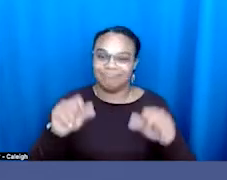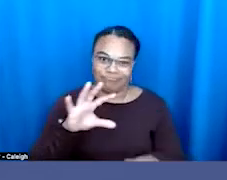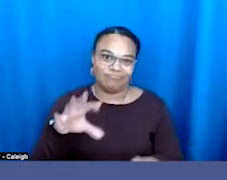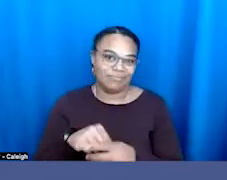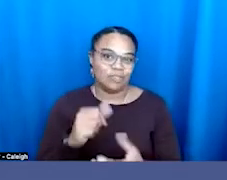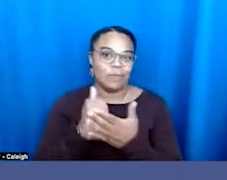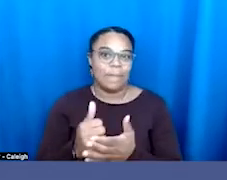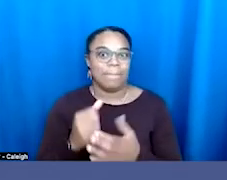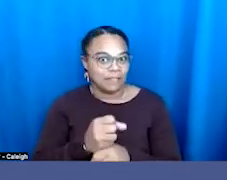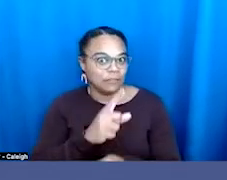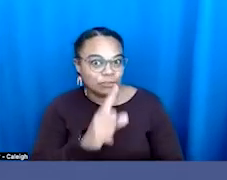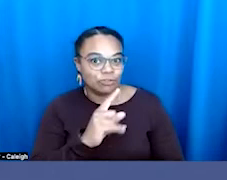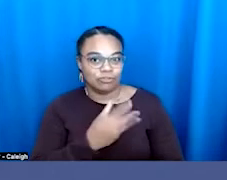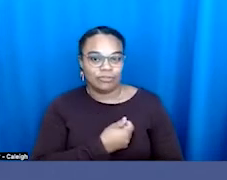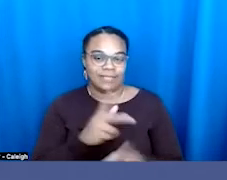Survey.